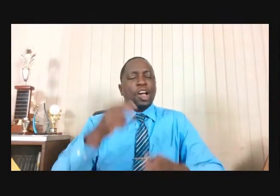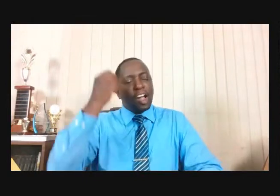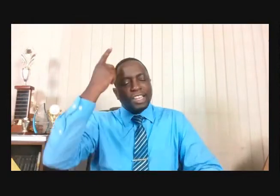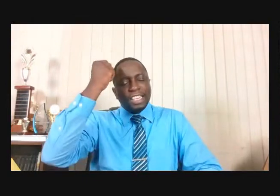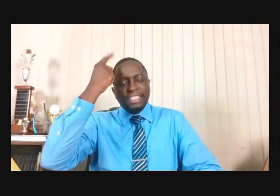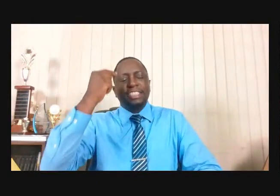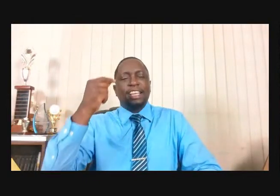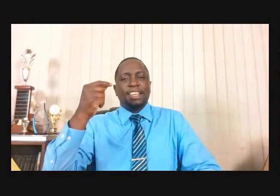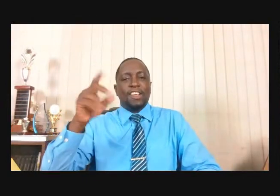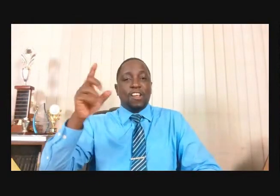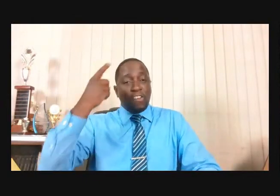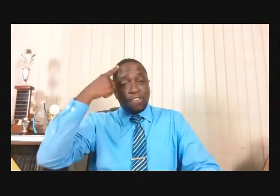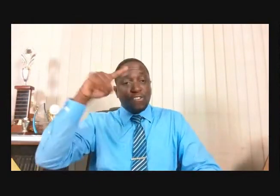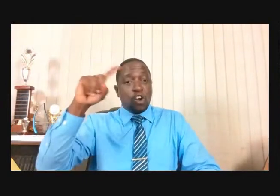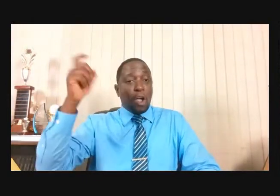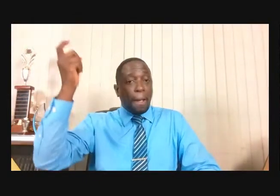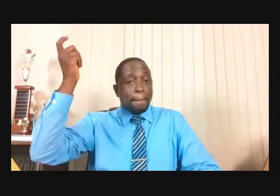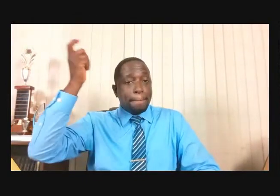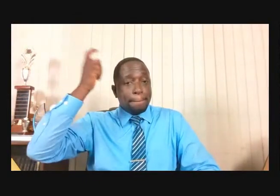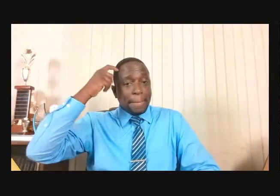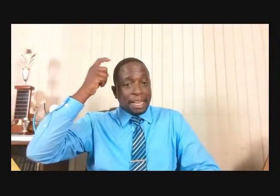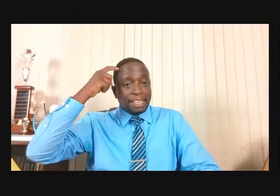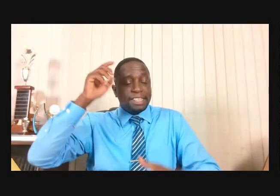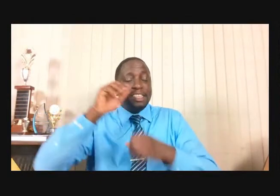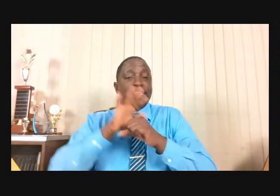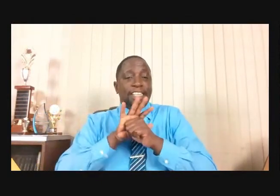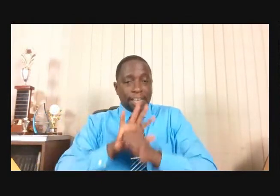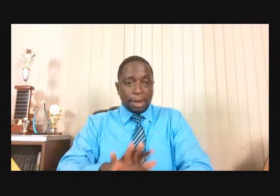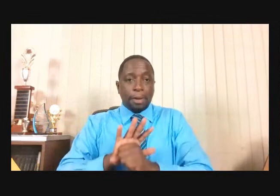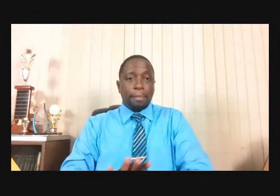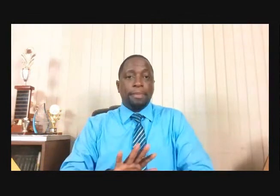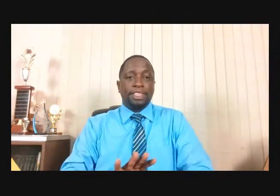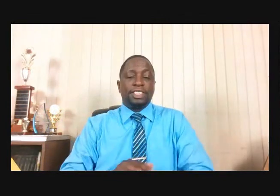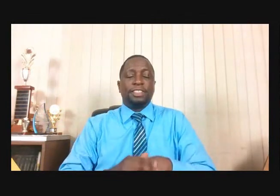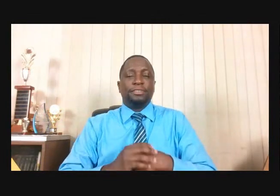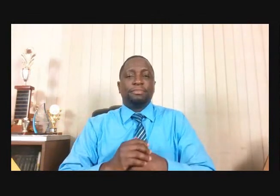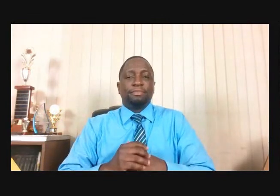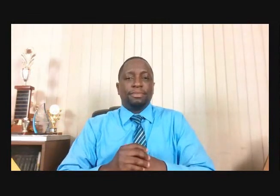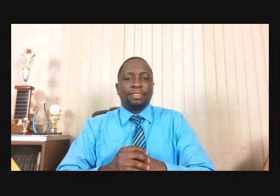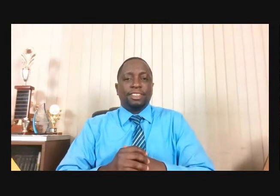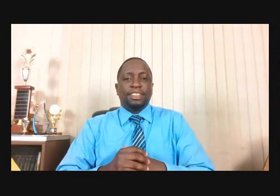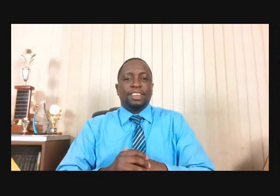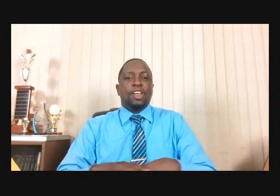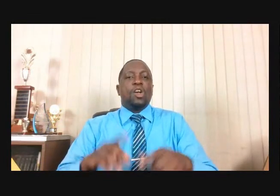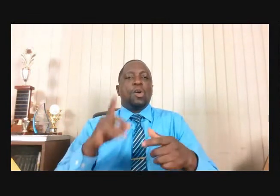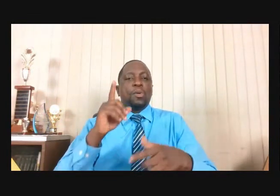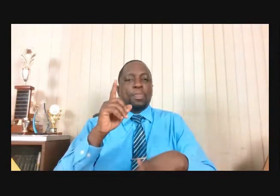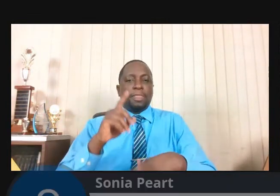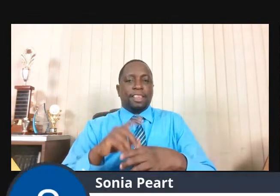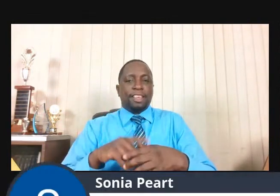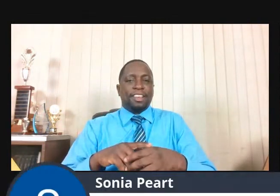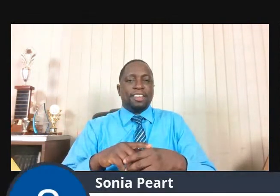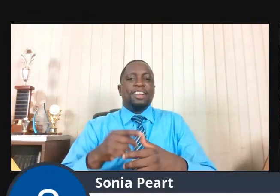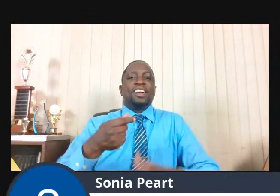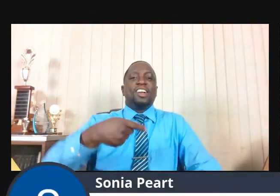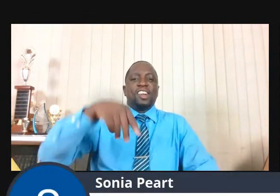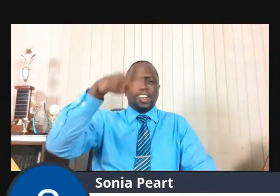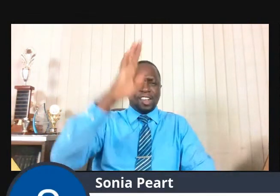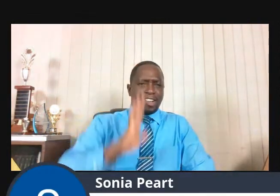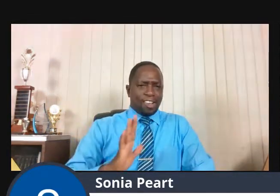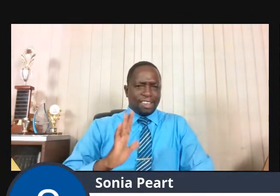Elijah. For one, we find that God allowed him to talk,